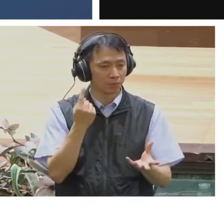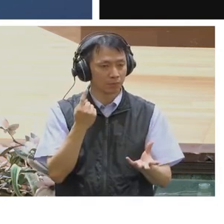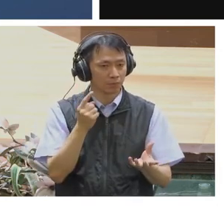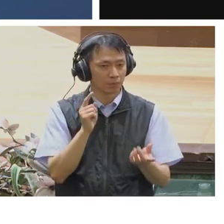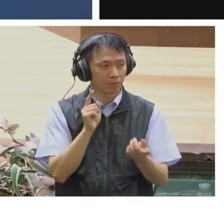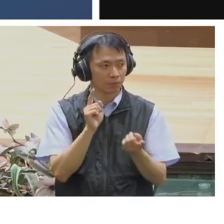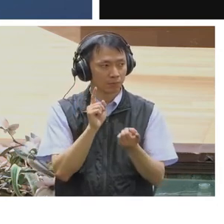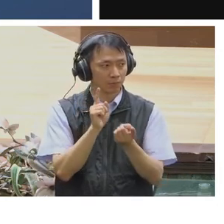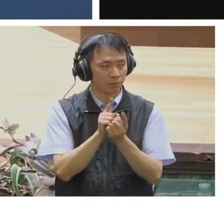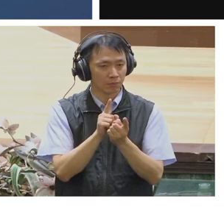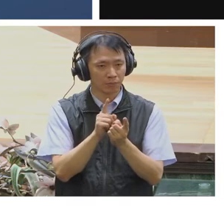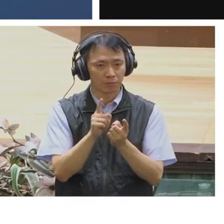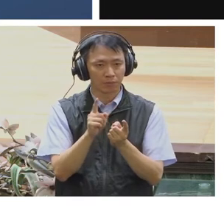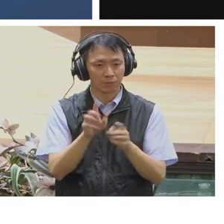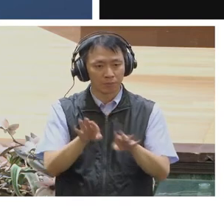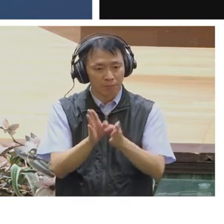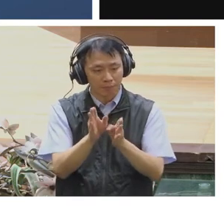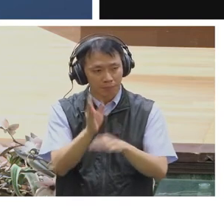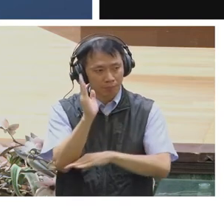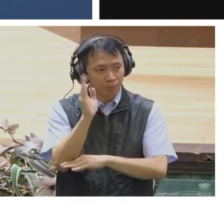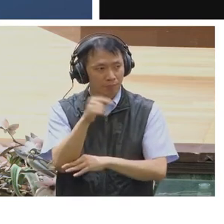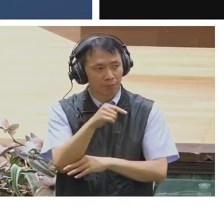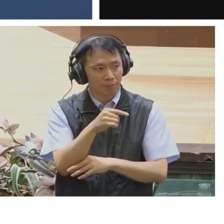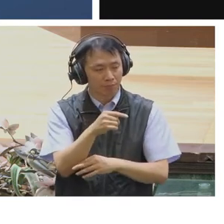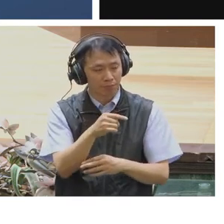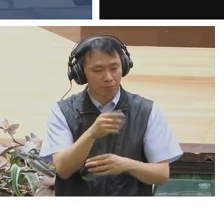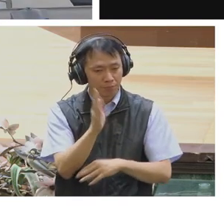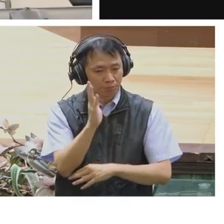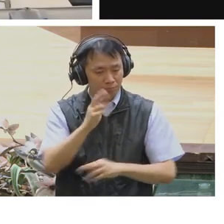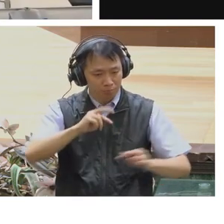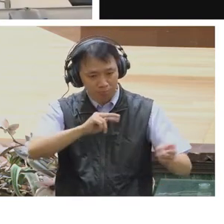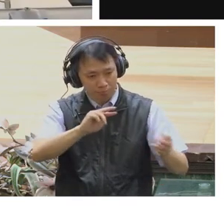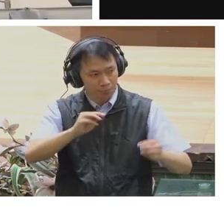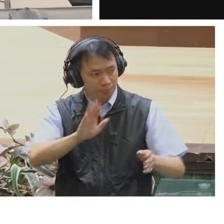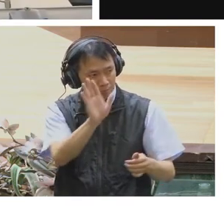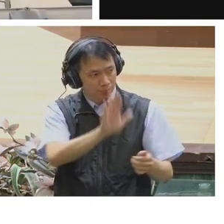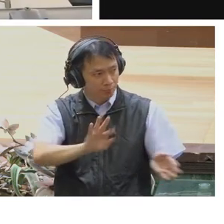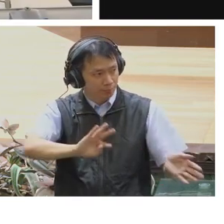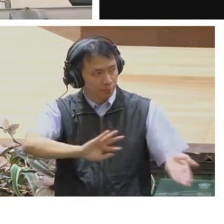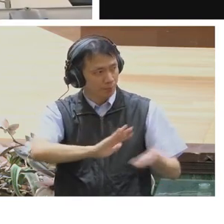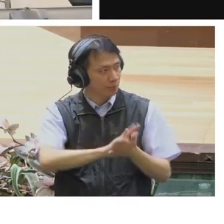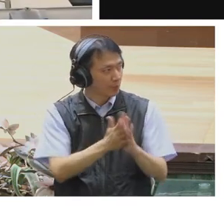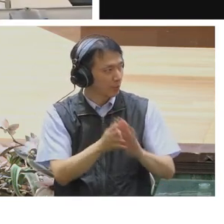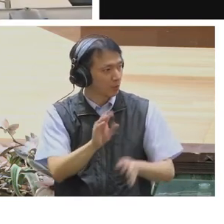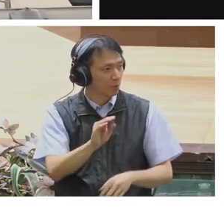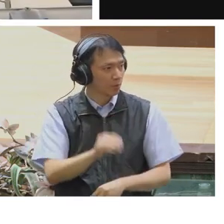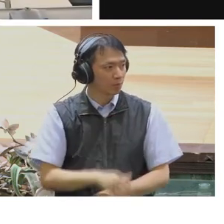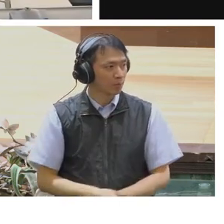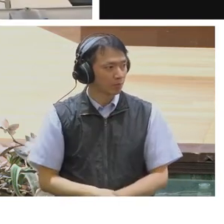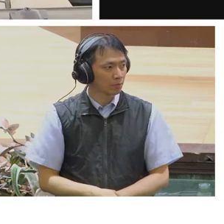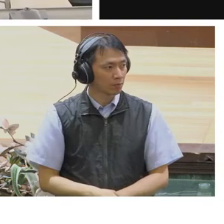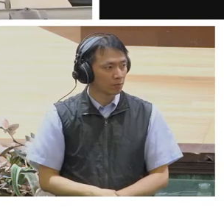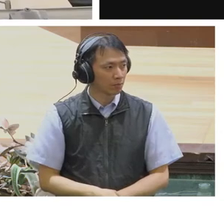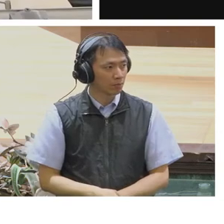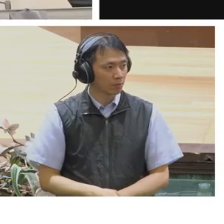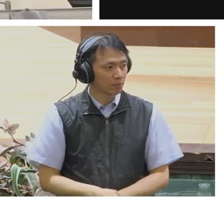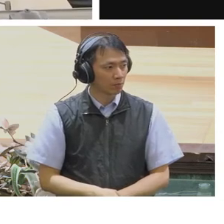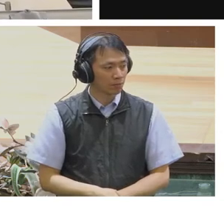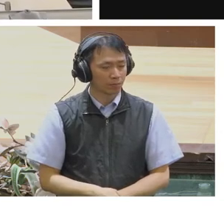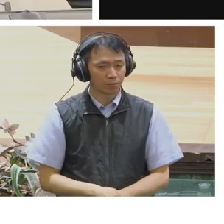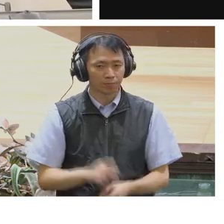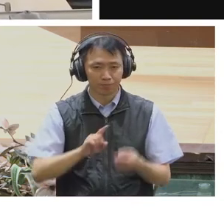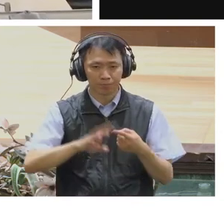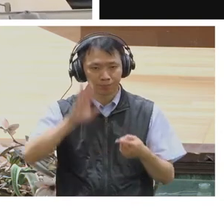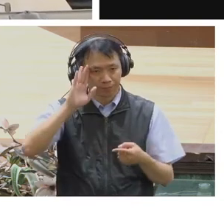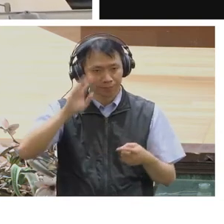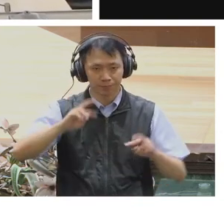Okay. Okay, okay. Thank you. Sorry about that. So, Colleen, you want